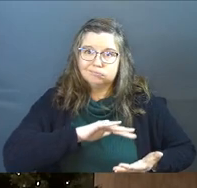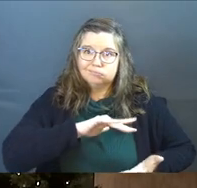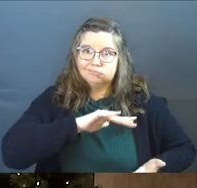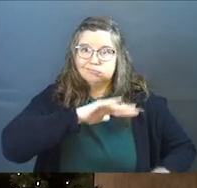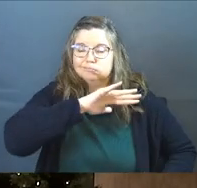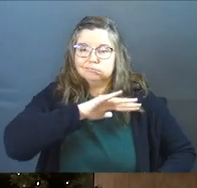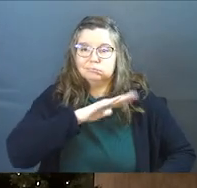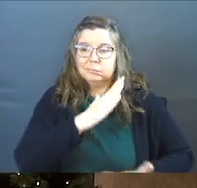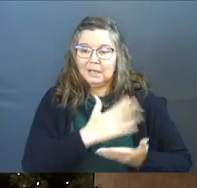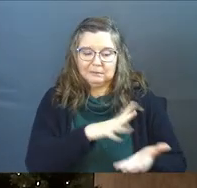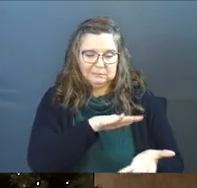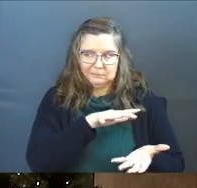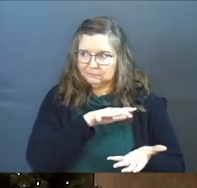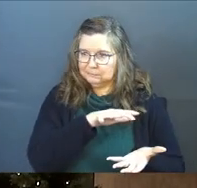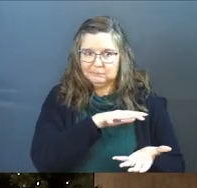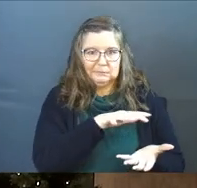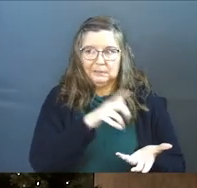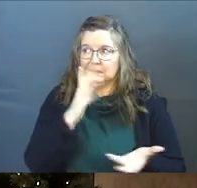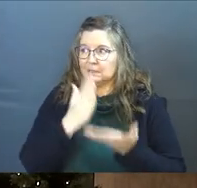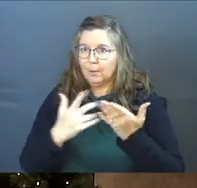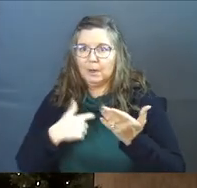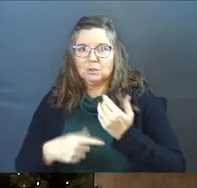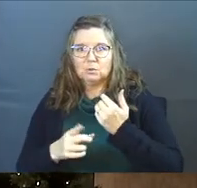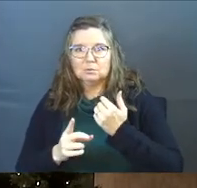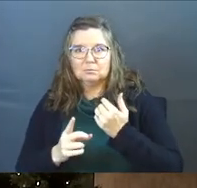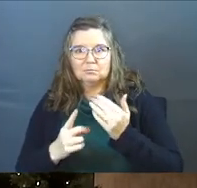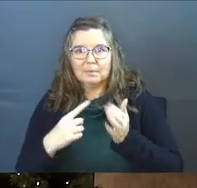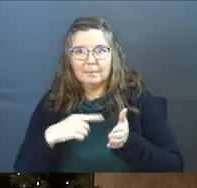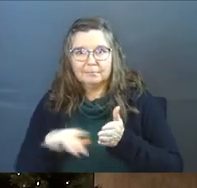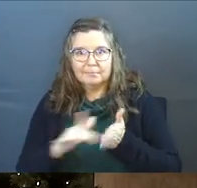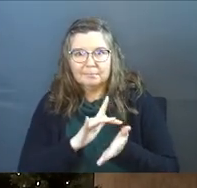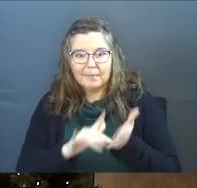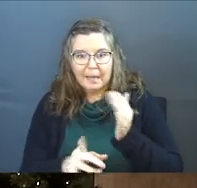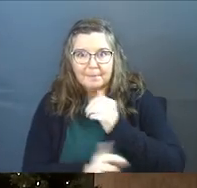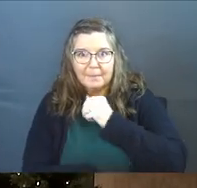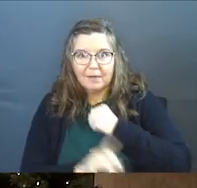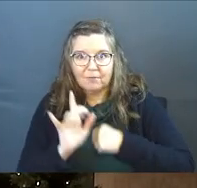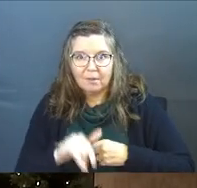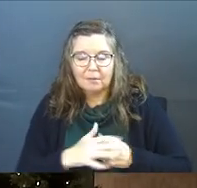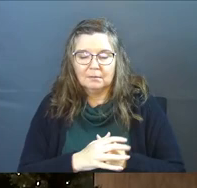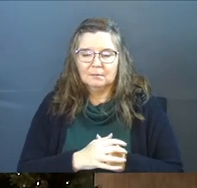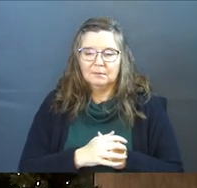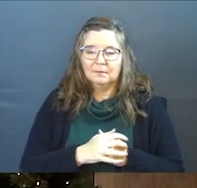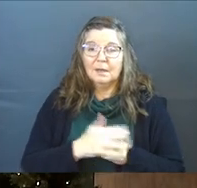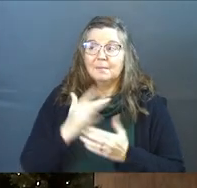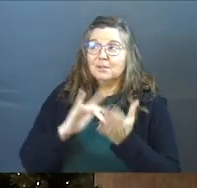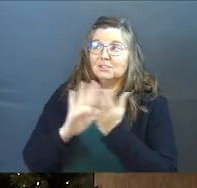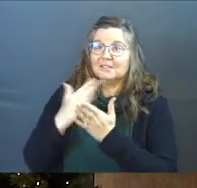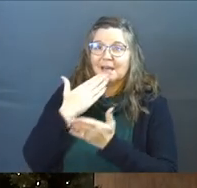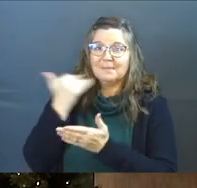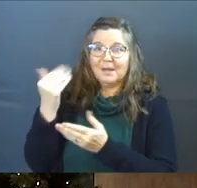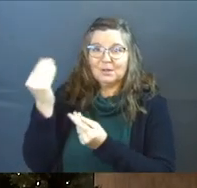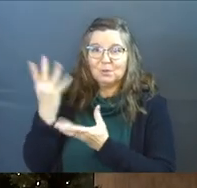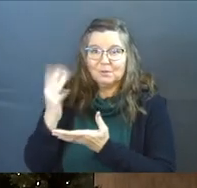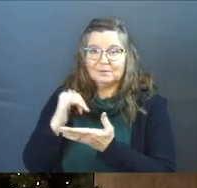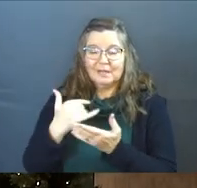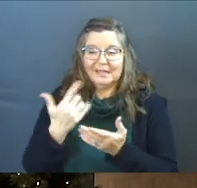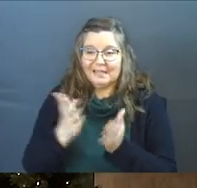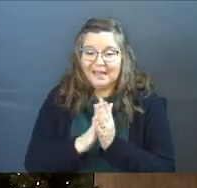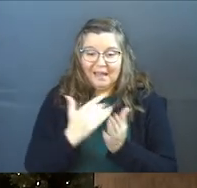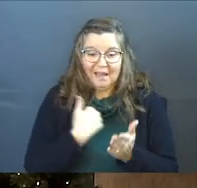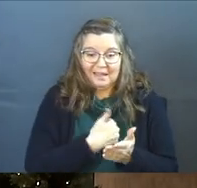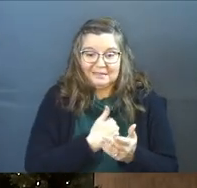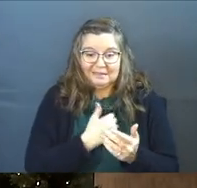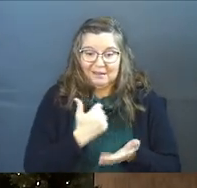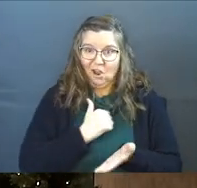it, and most of us try to pay for it ourselves, and Jesus came with better news than that, amen? And he doesn't ask us to come and